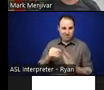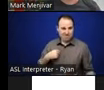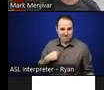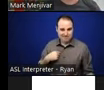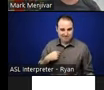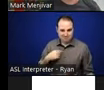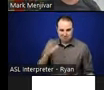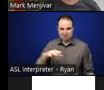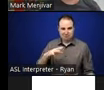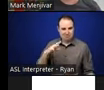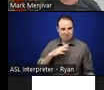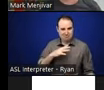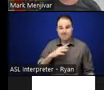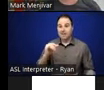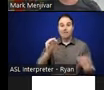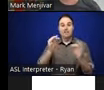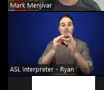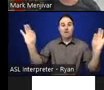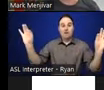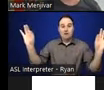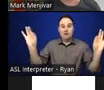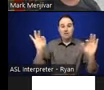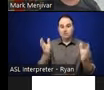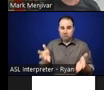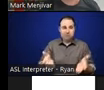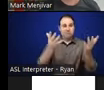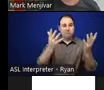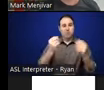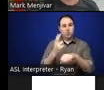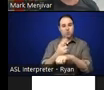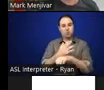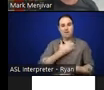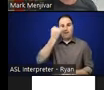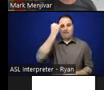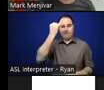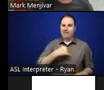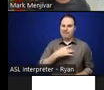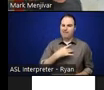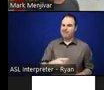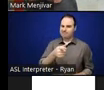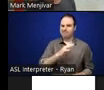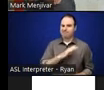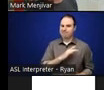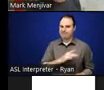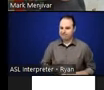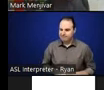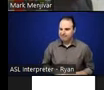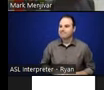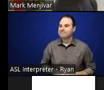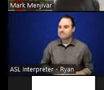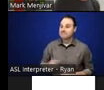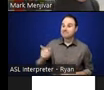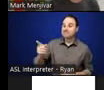of, of use with ideas is something that I'm really, really into and drawn to. So this is a photograph of my